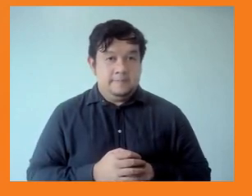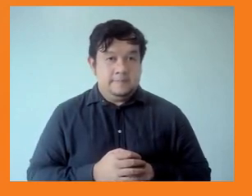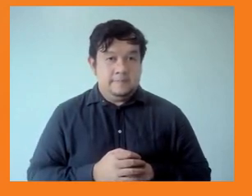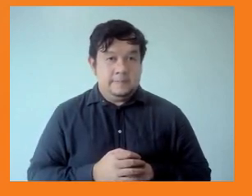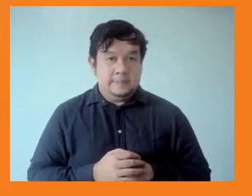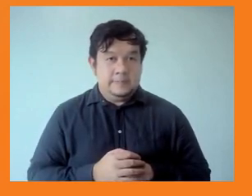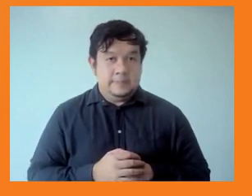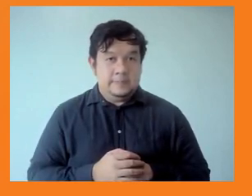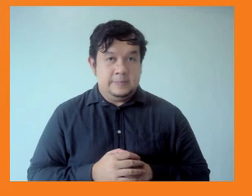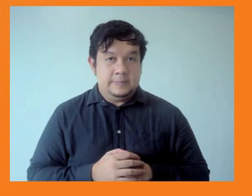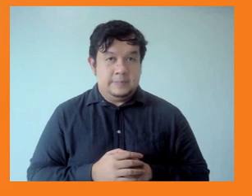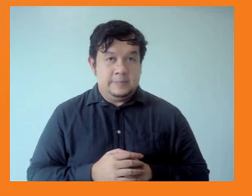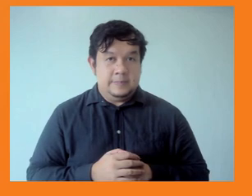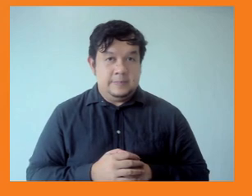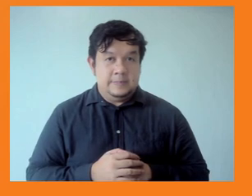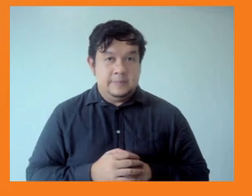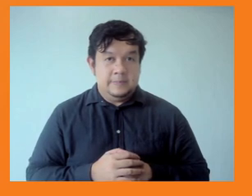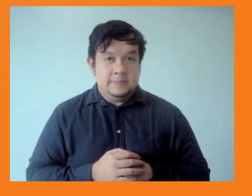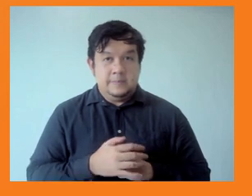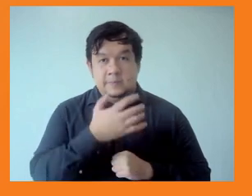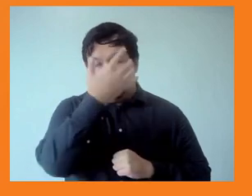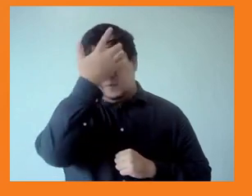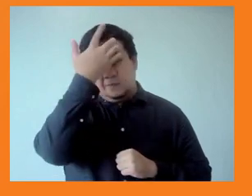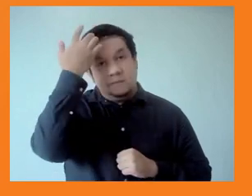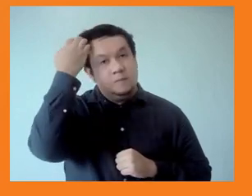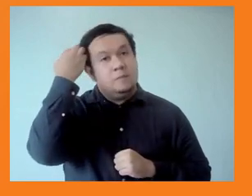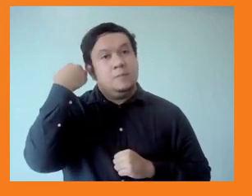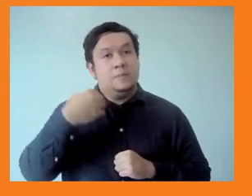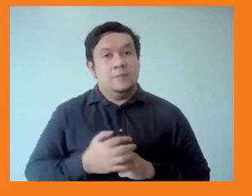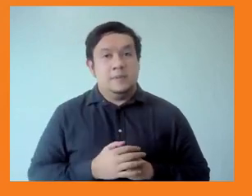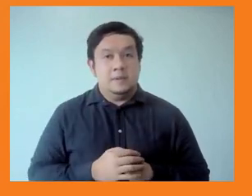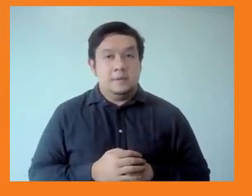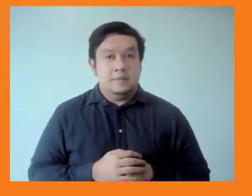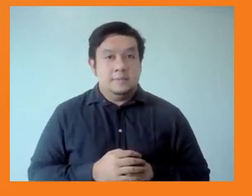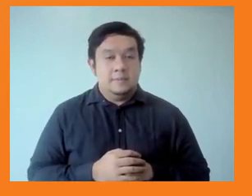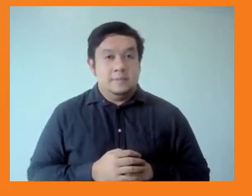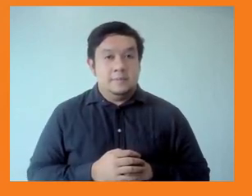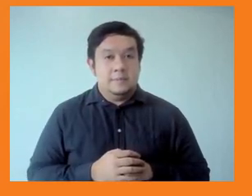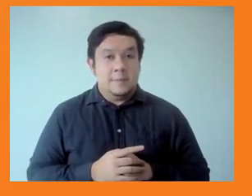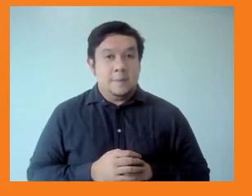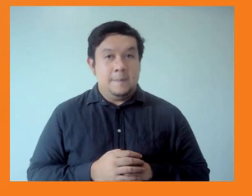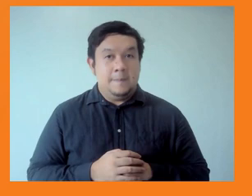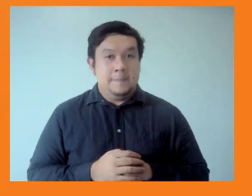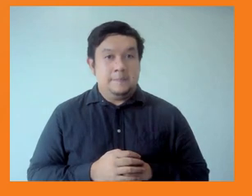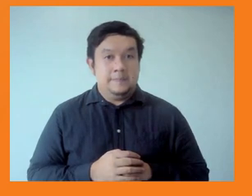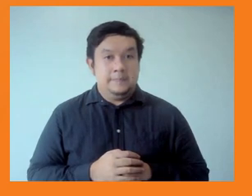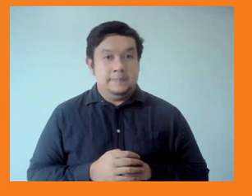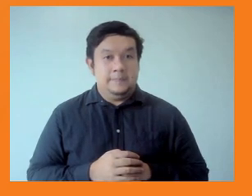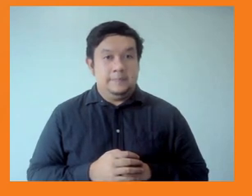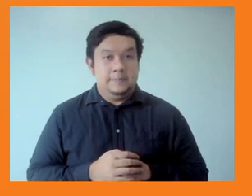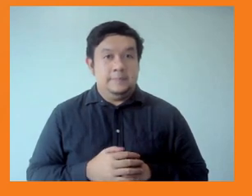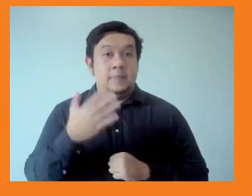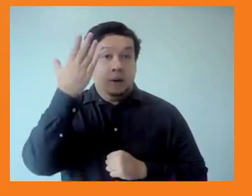topic of climate change, because this provides an additional and more complex layer to inequality.